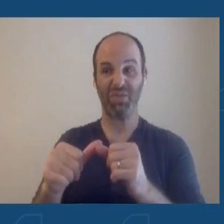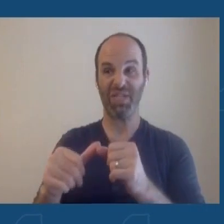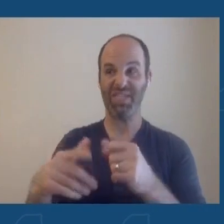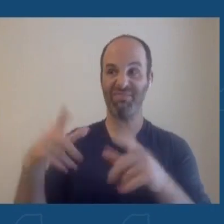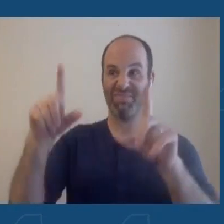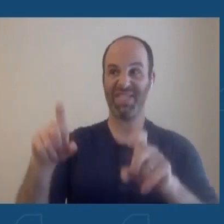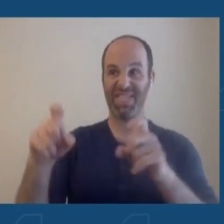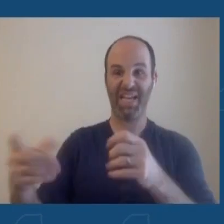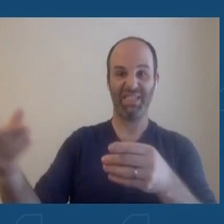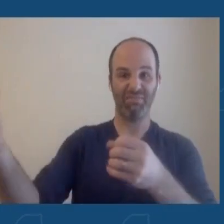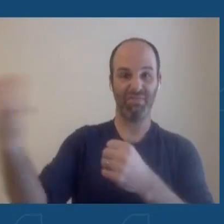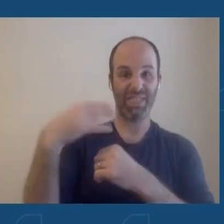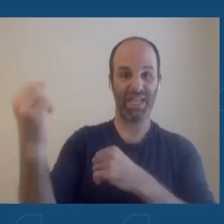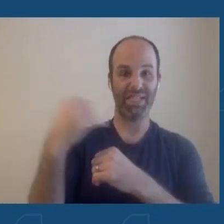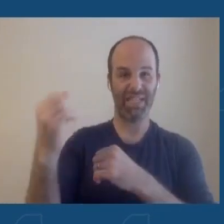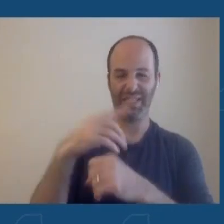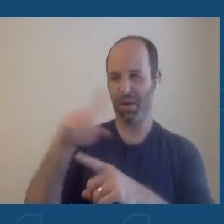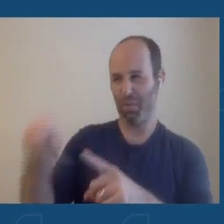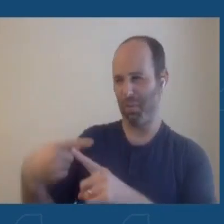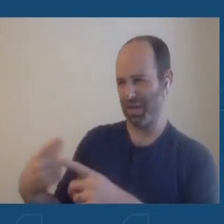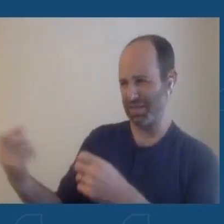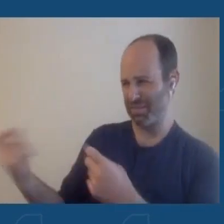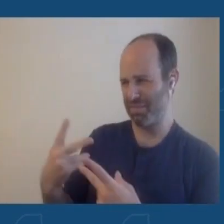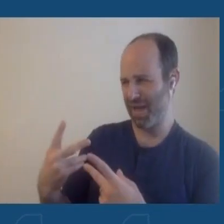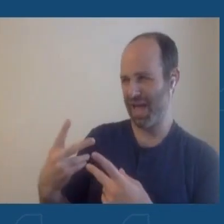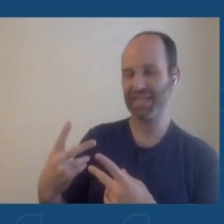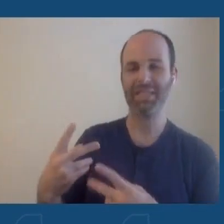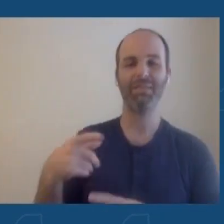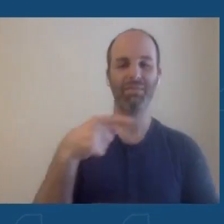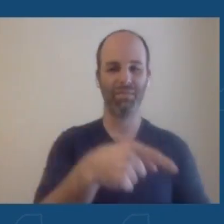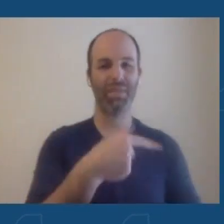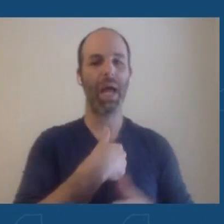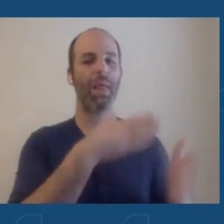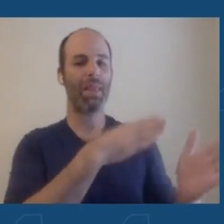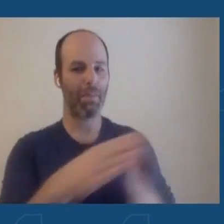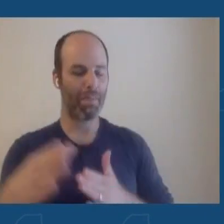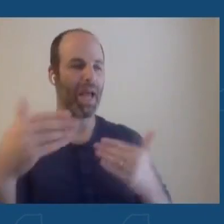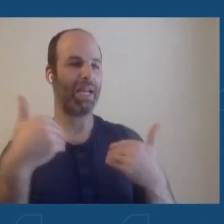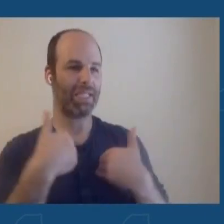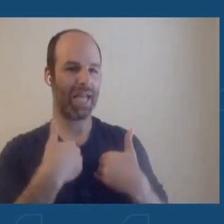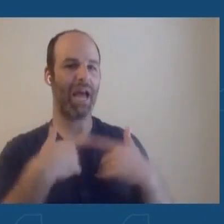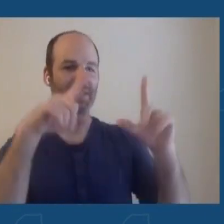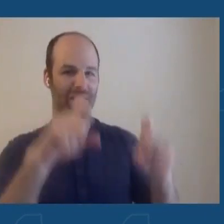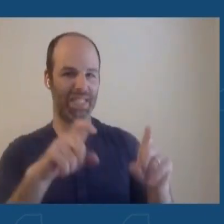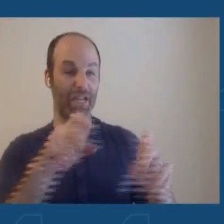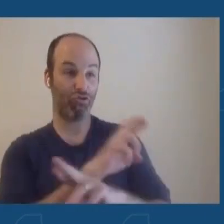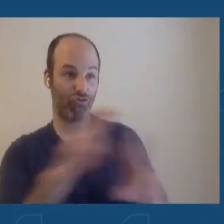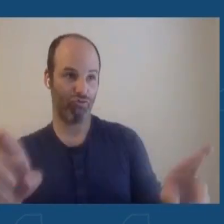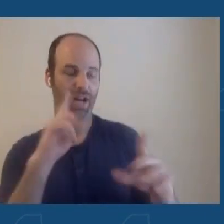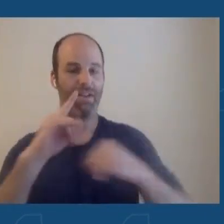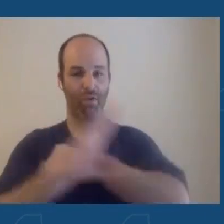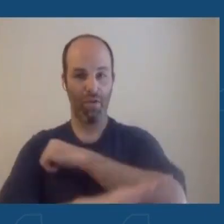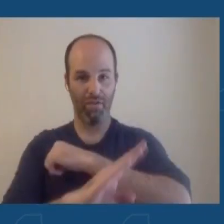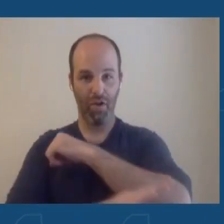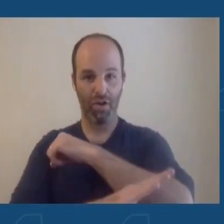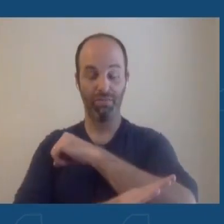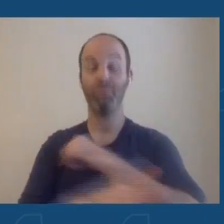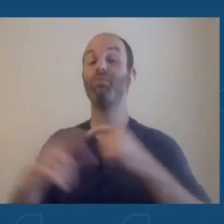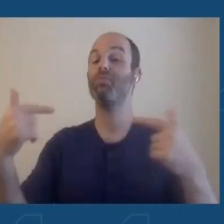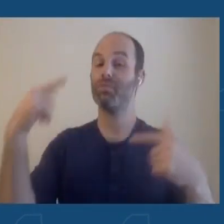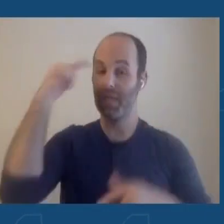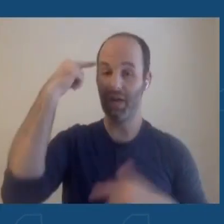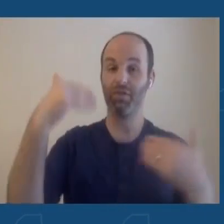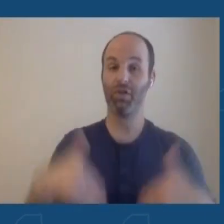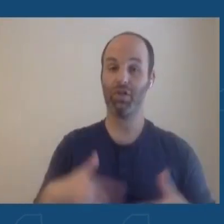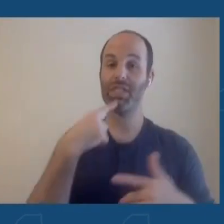back soon, January? Yeah, the plan is to have tests enhanced from that by the fall. Okay, okay. So we have enough, but we also have